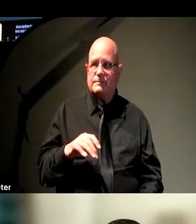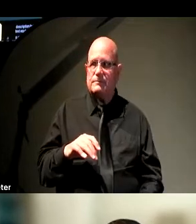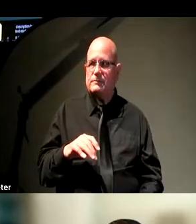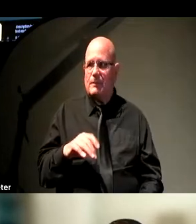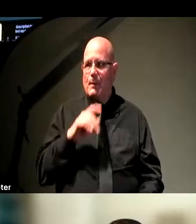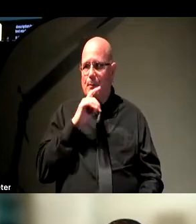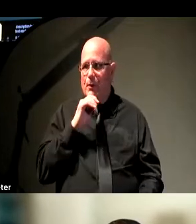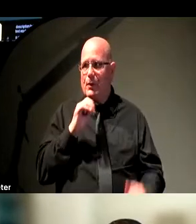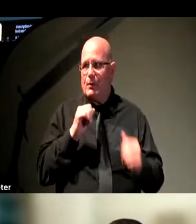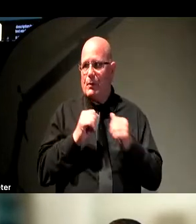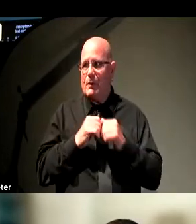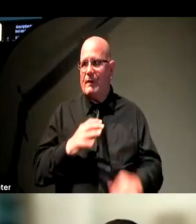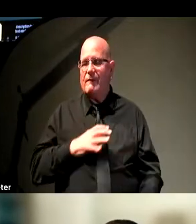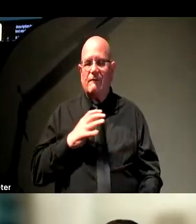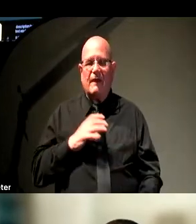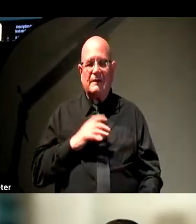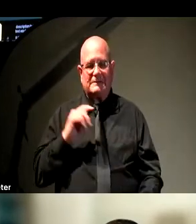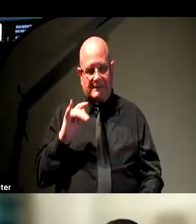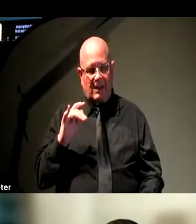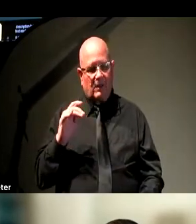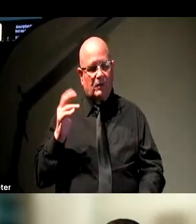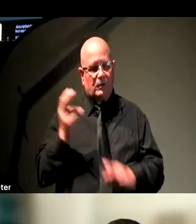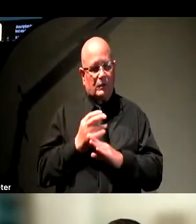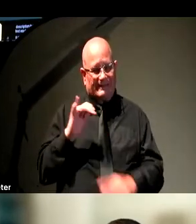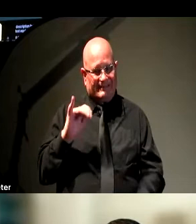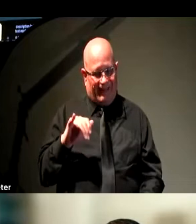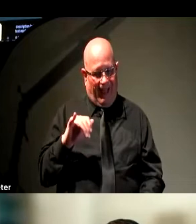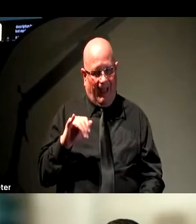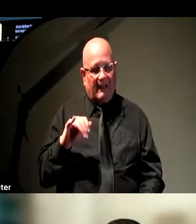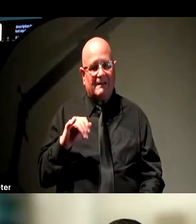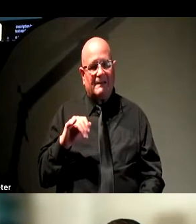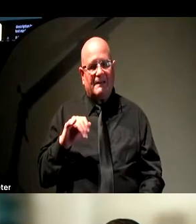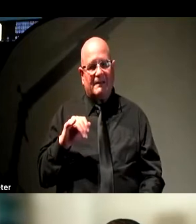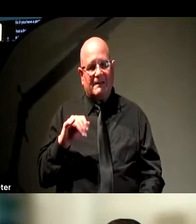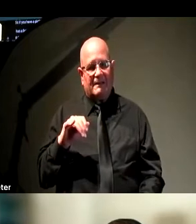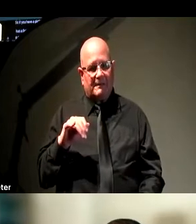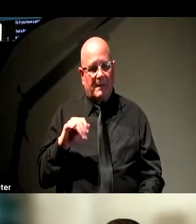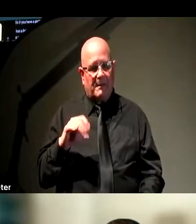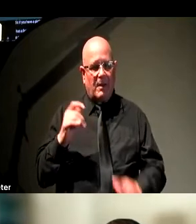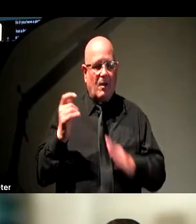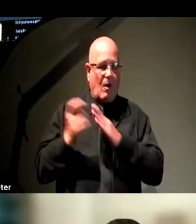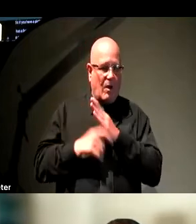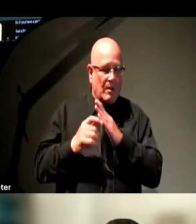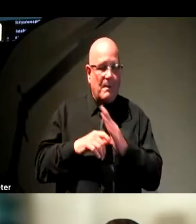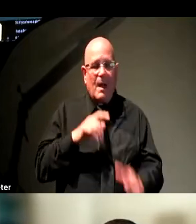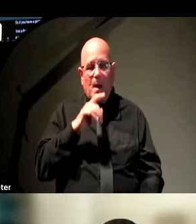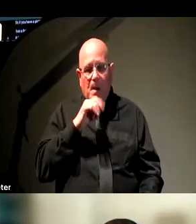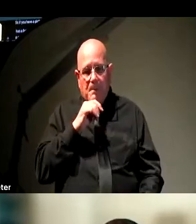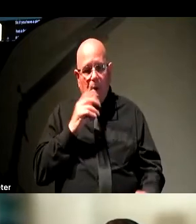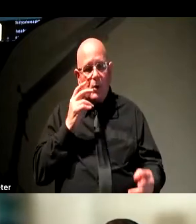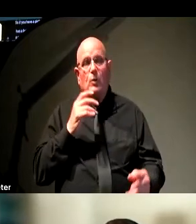can use that image in a lot of different contexts. You might use it in an article about bird watching, and there you might